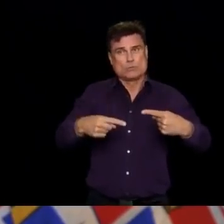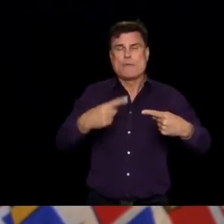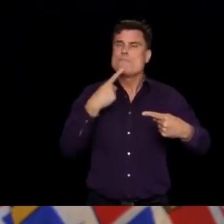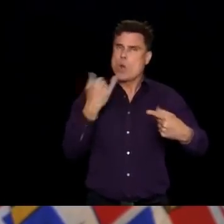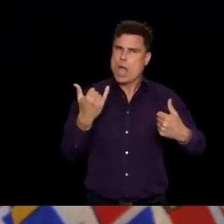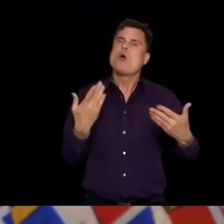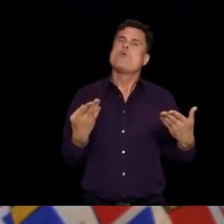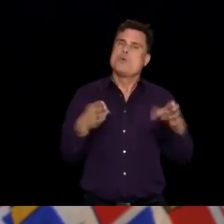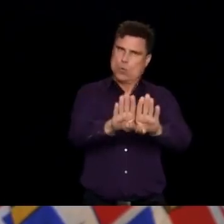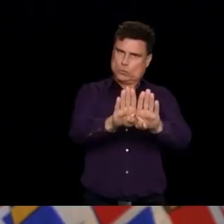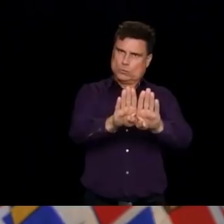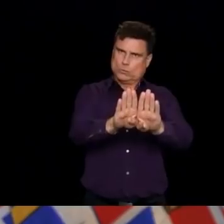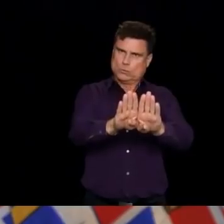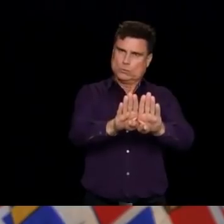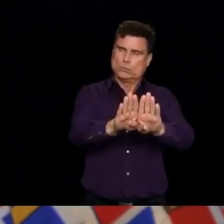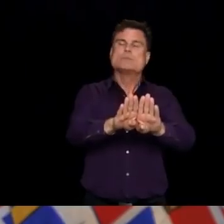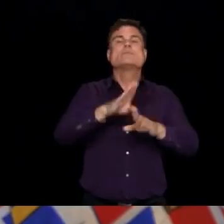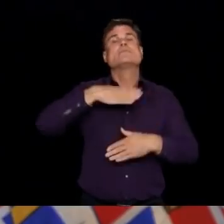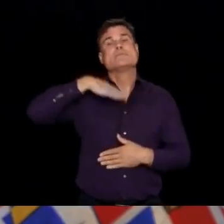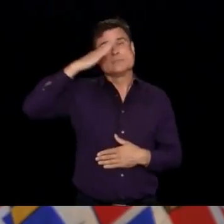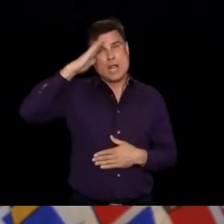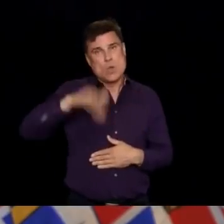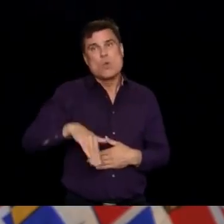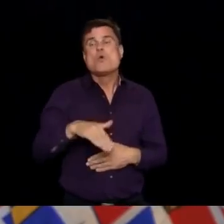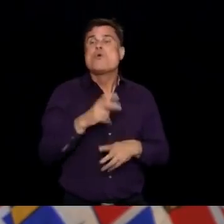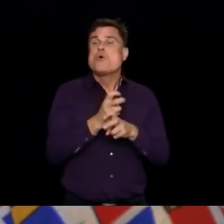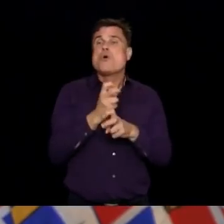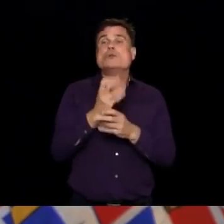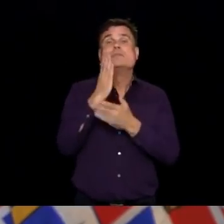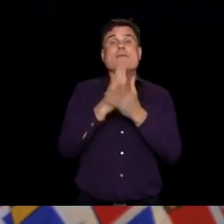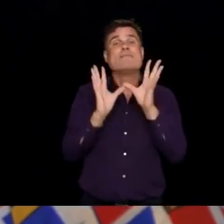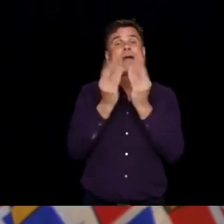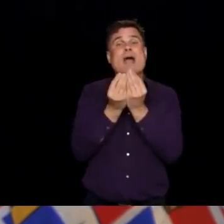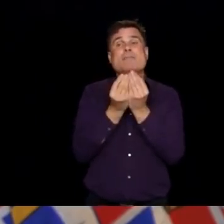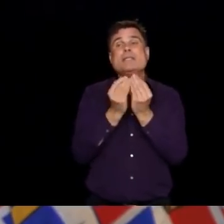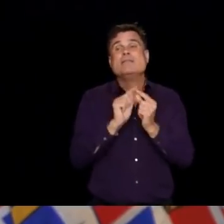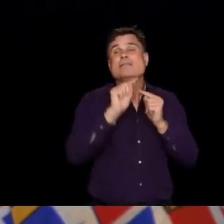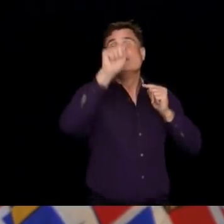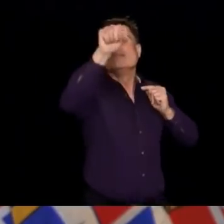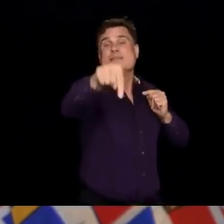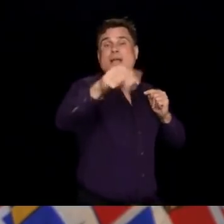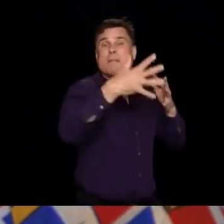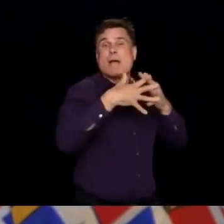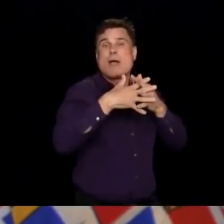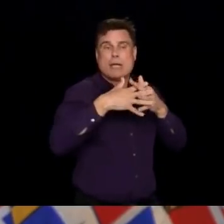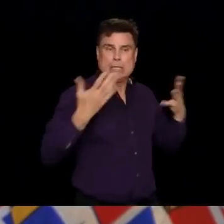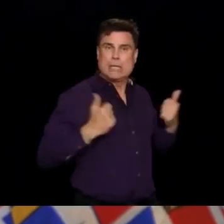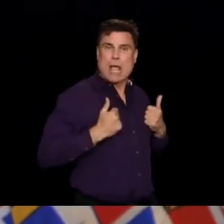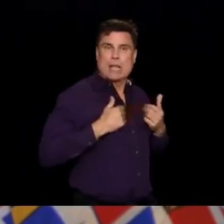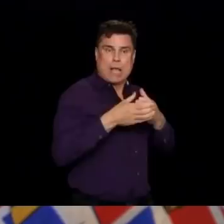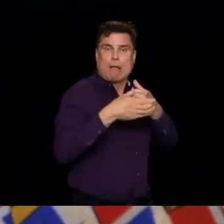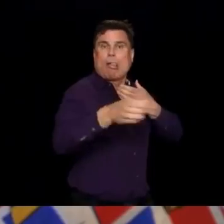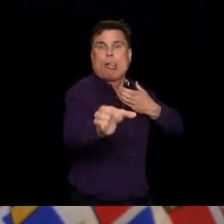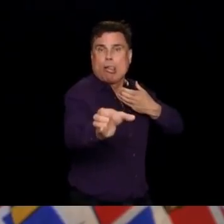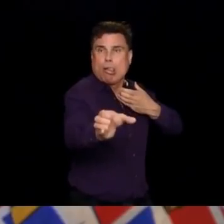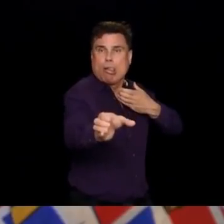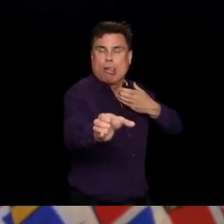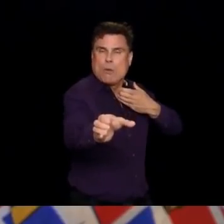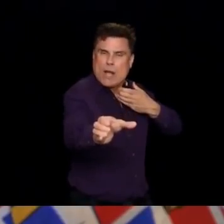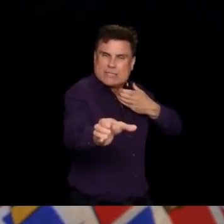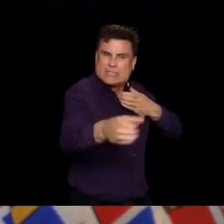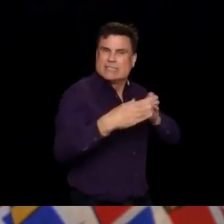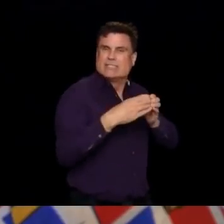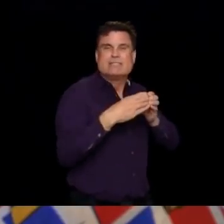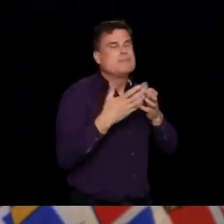families to reunify across the border. I know how challenging that can be. But any further loosening of the